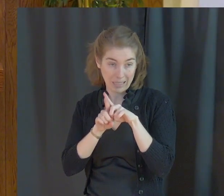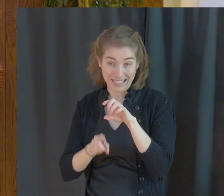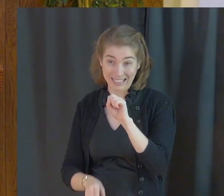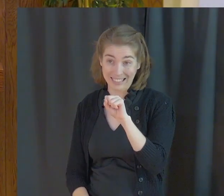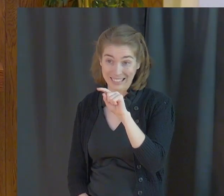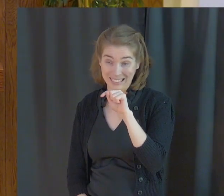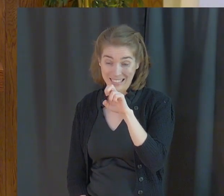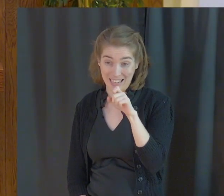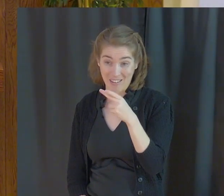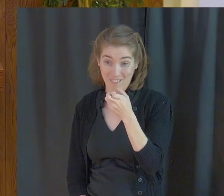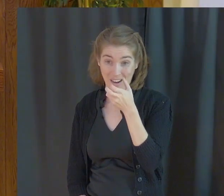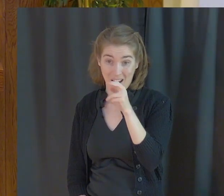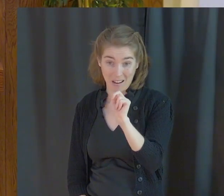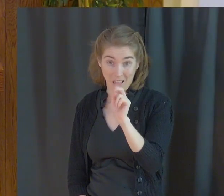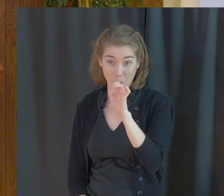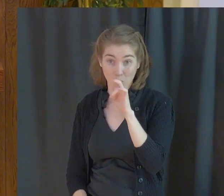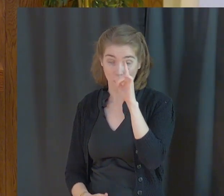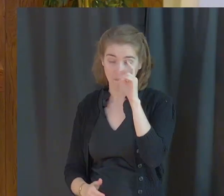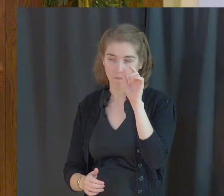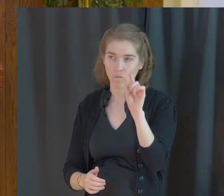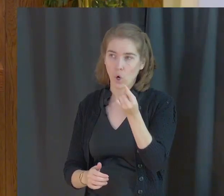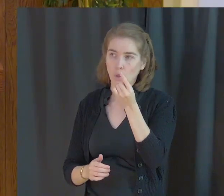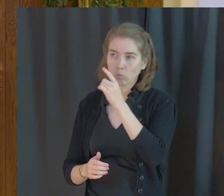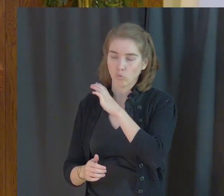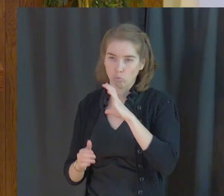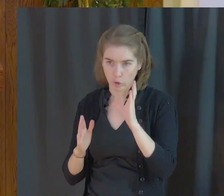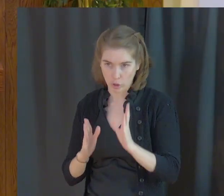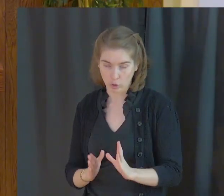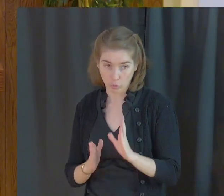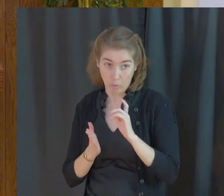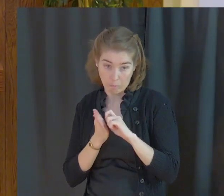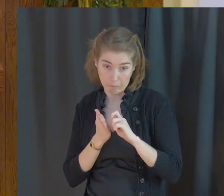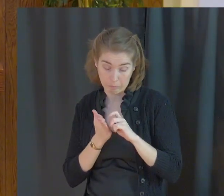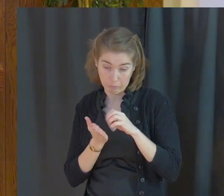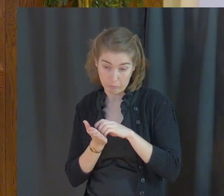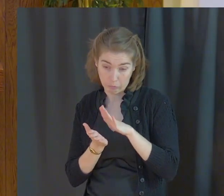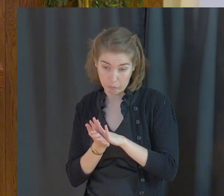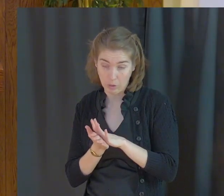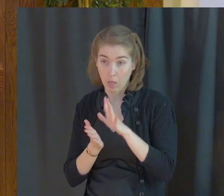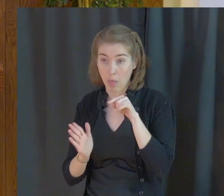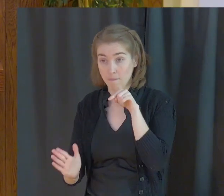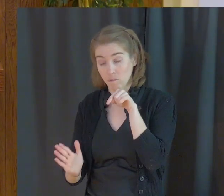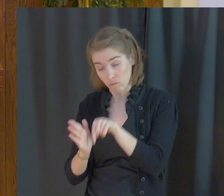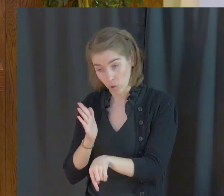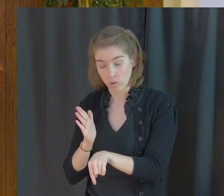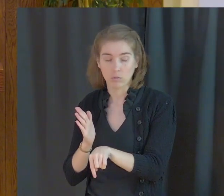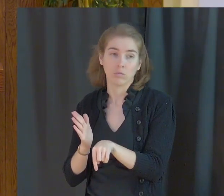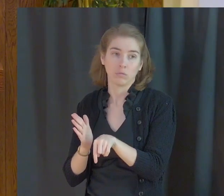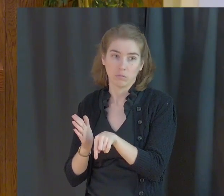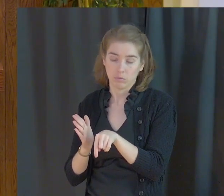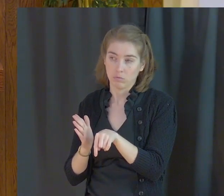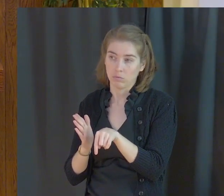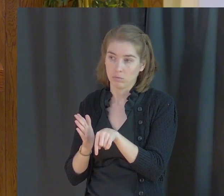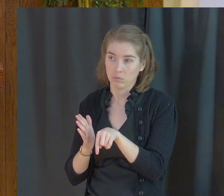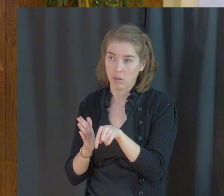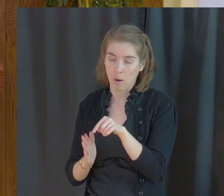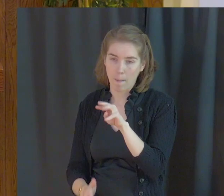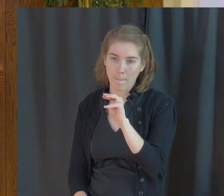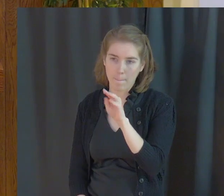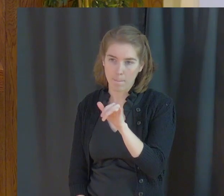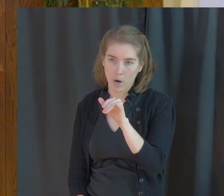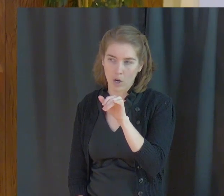was the first Christian that we have recorded as being murdered and martyred